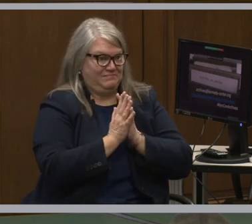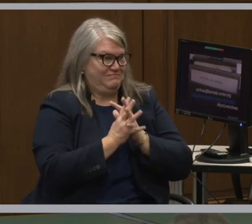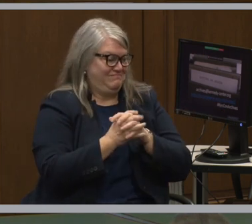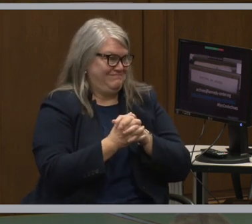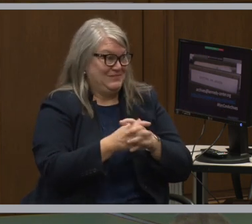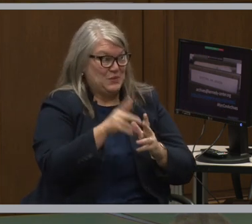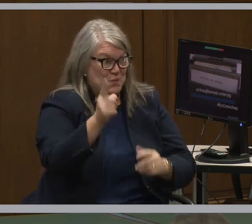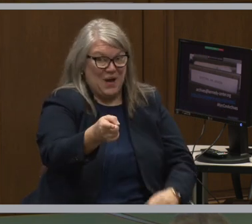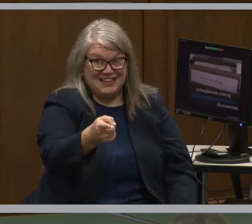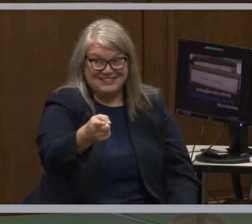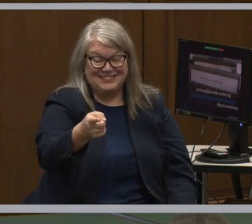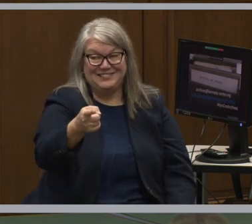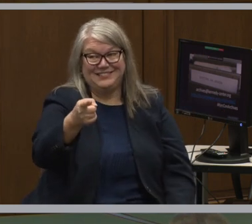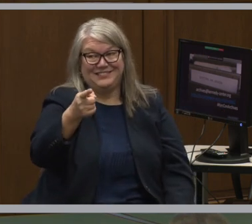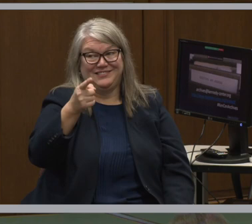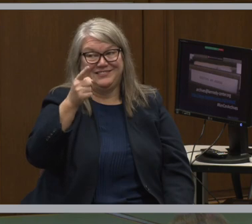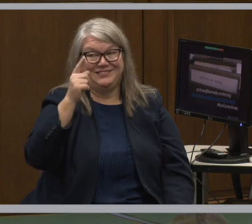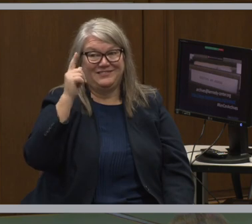Going once?